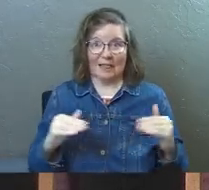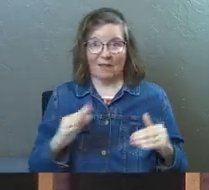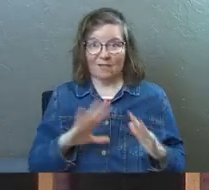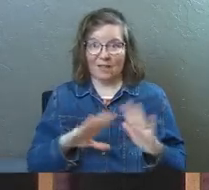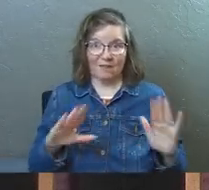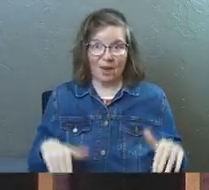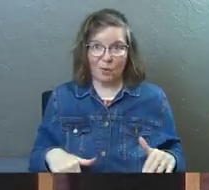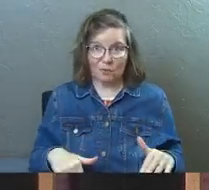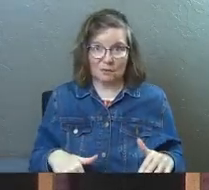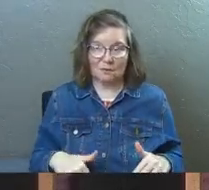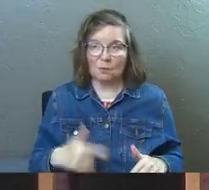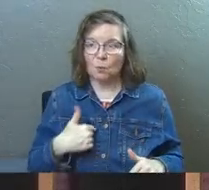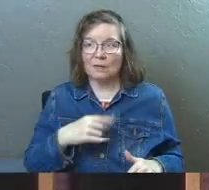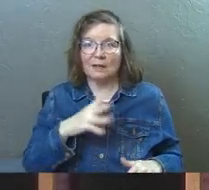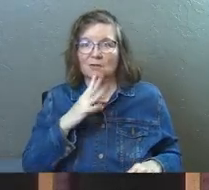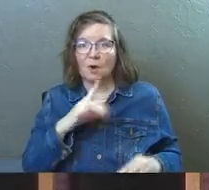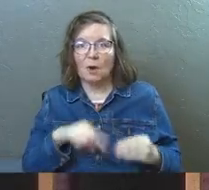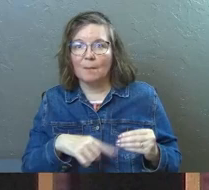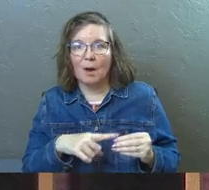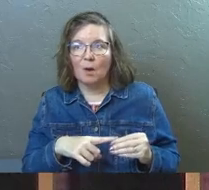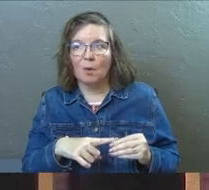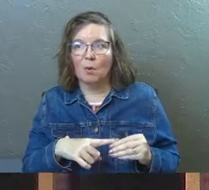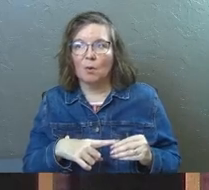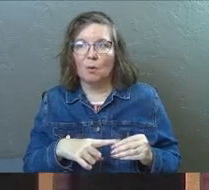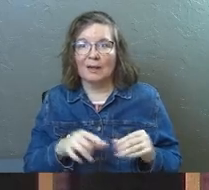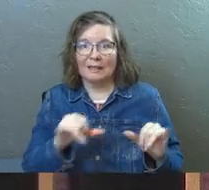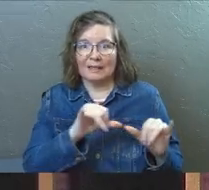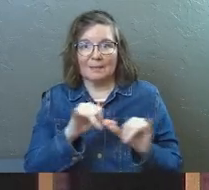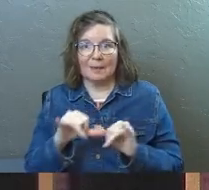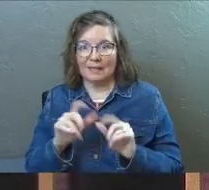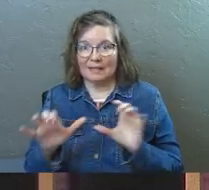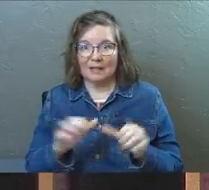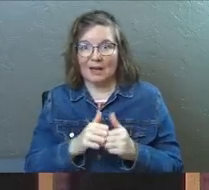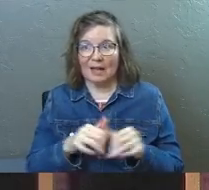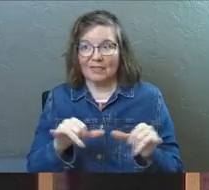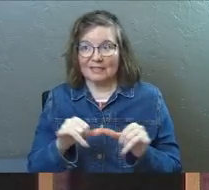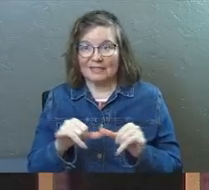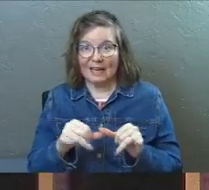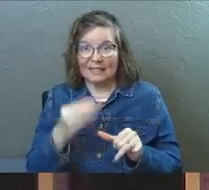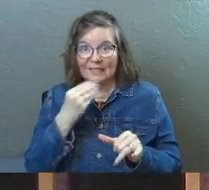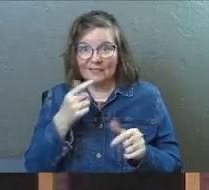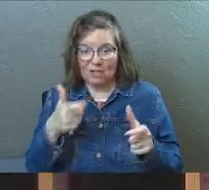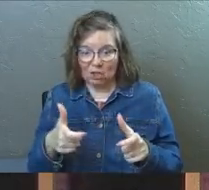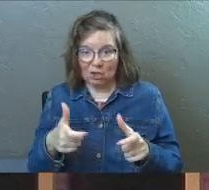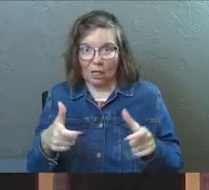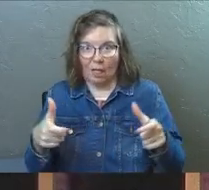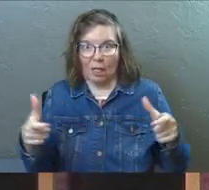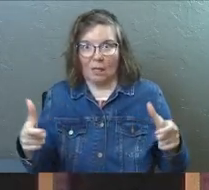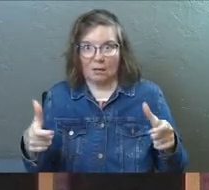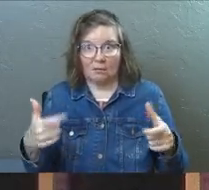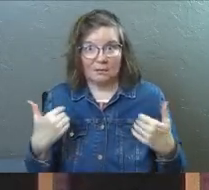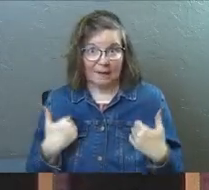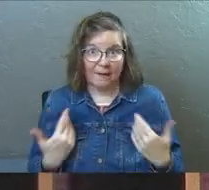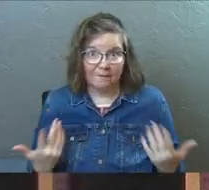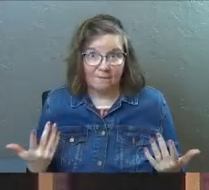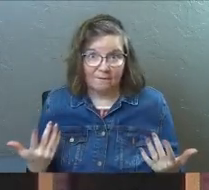of houses. We're not even talking about the measurements that they've done on the size of dinner plates because they have.